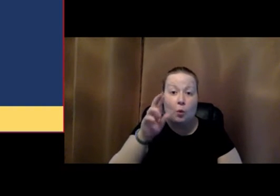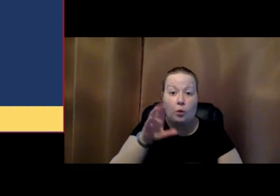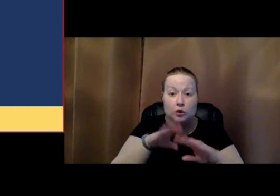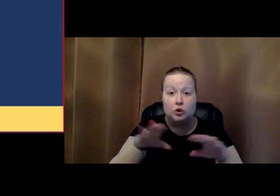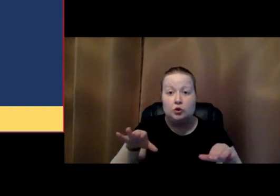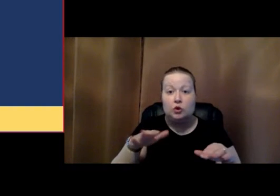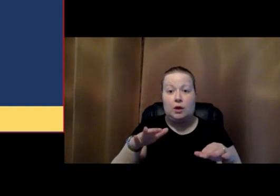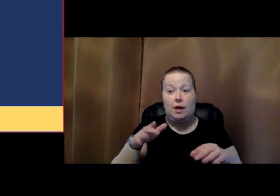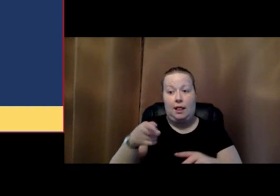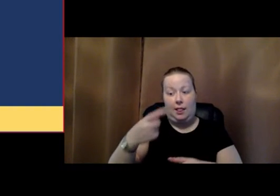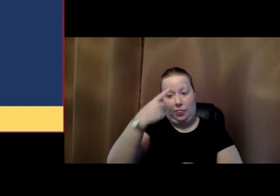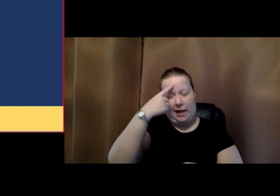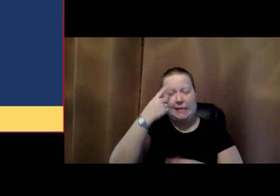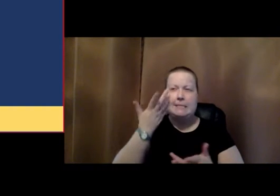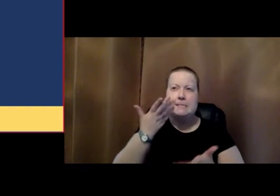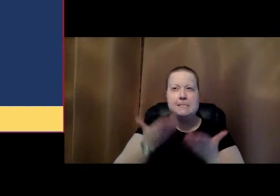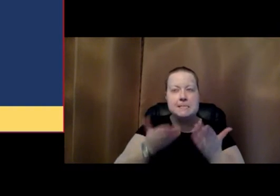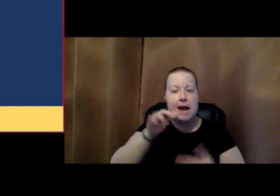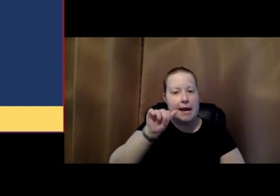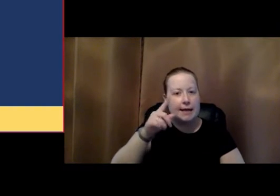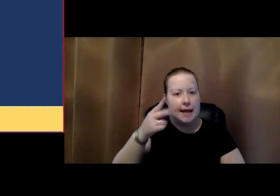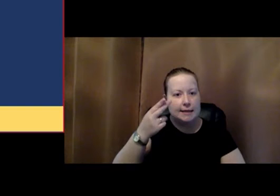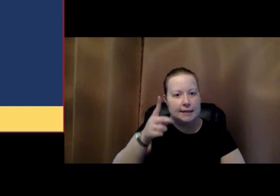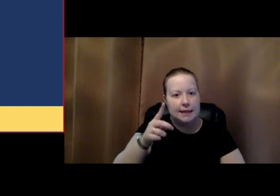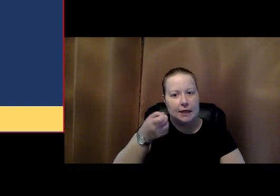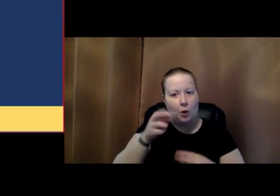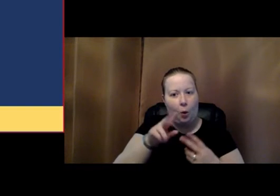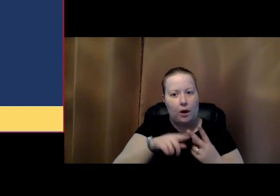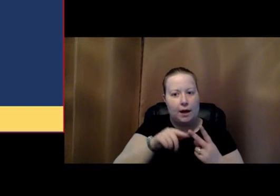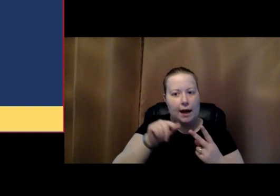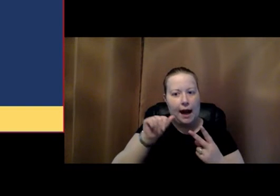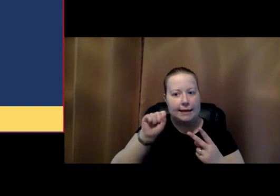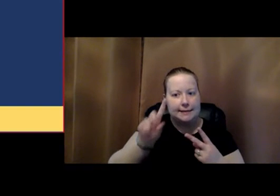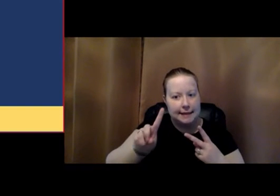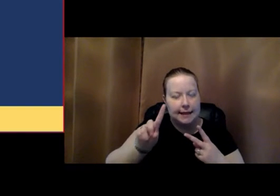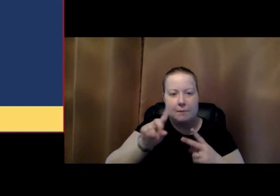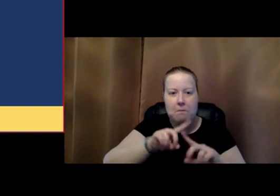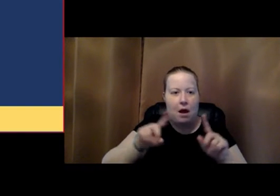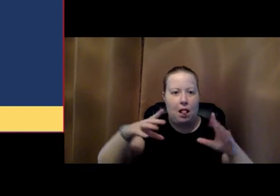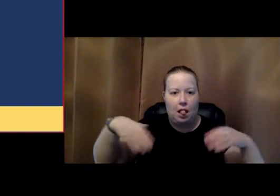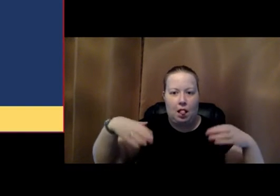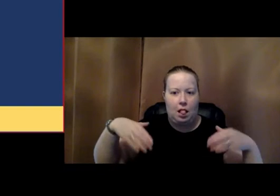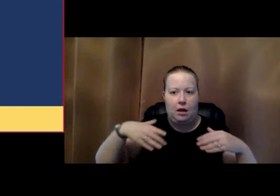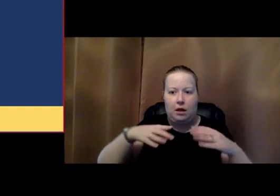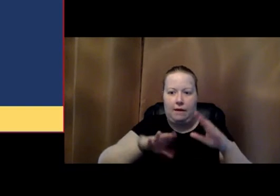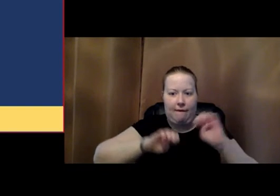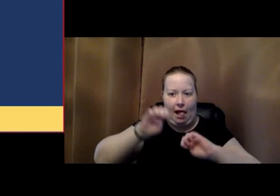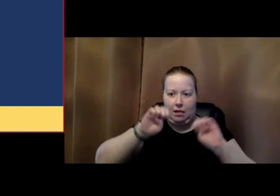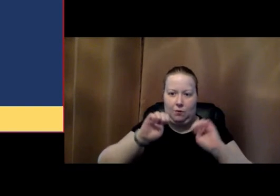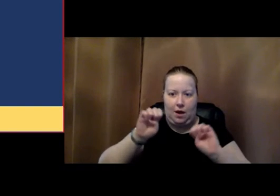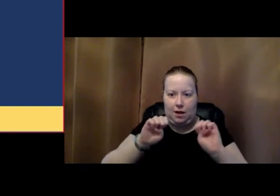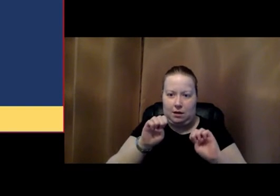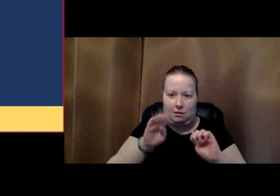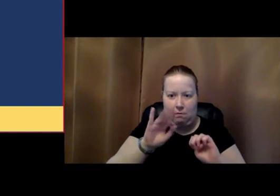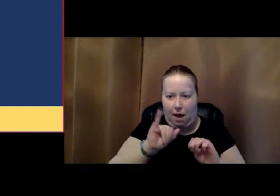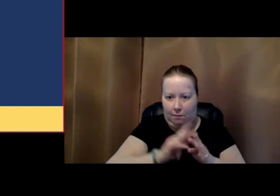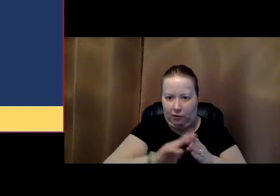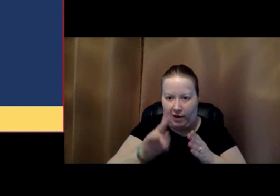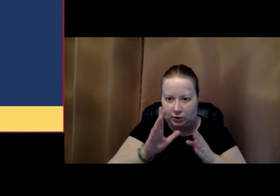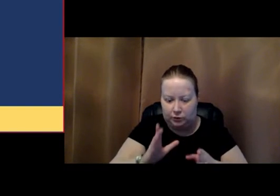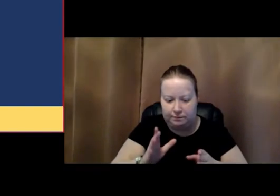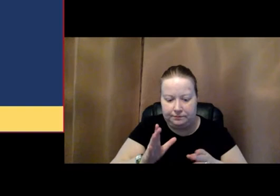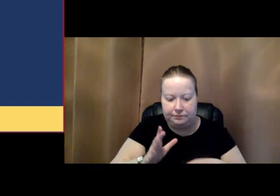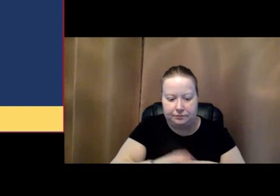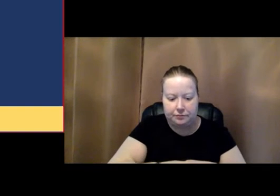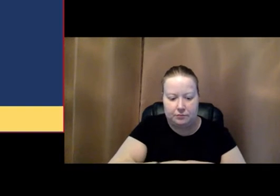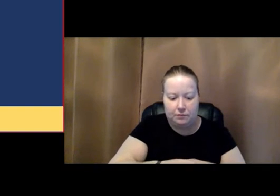that there may be ADHD or ASD, but that hasn't been evaluated by a professional. In some cases, the children